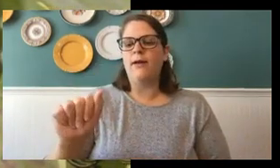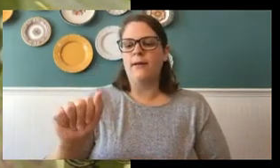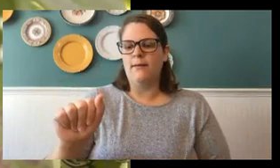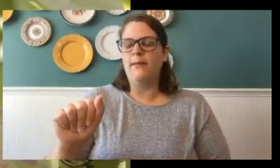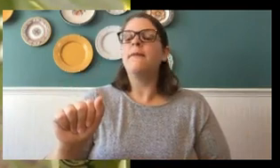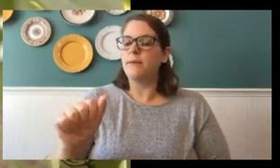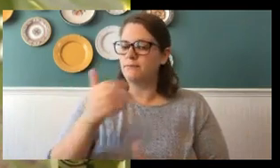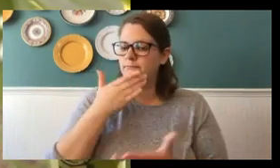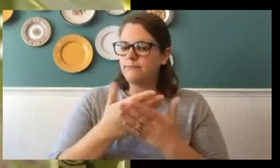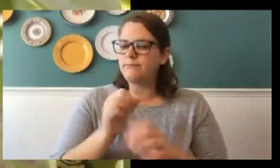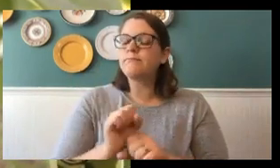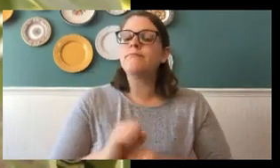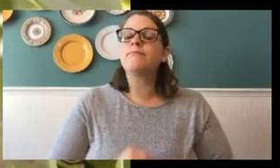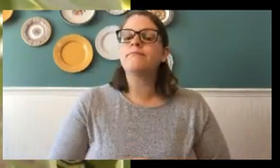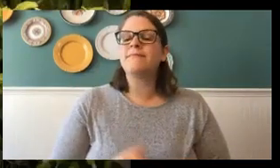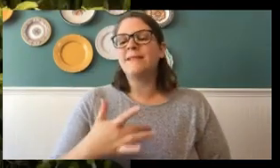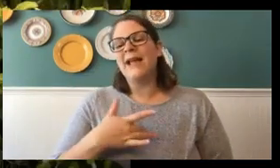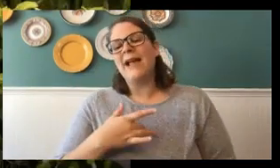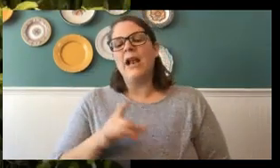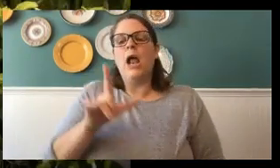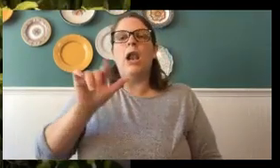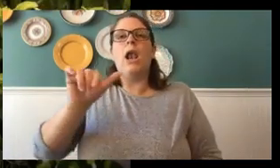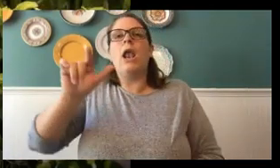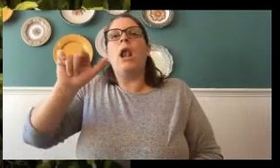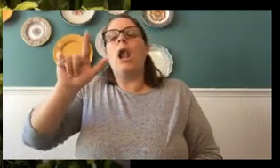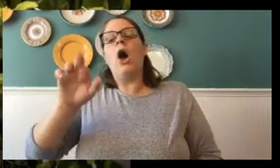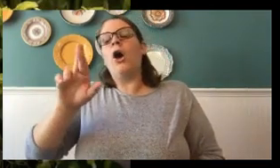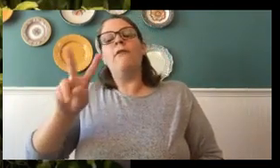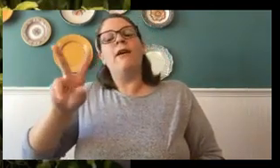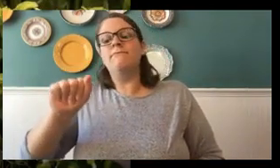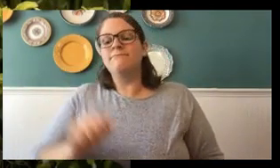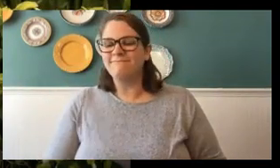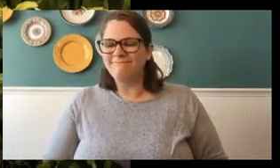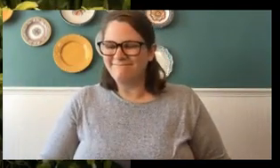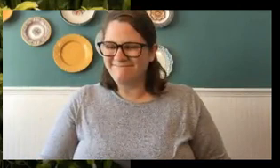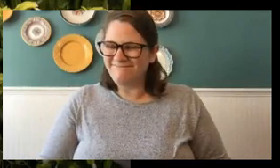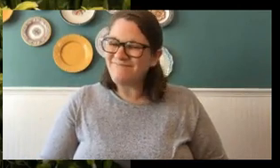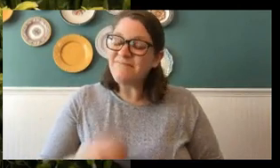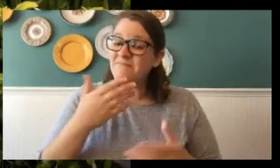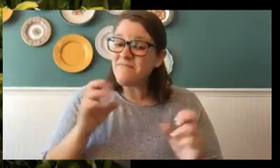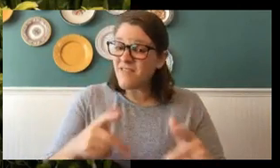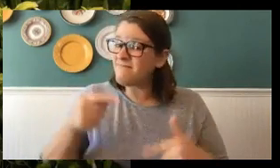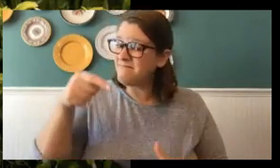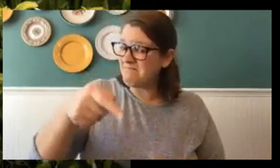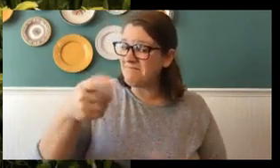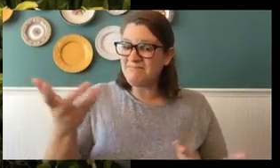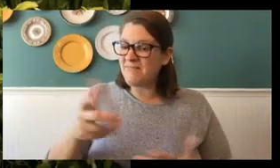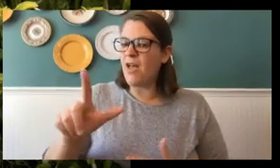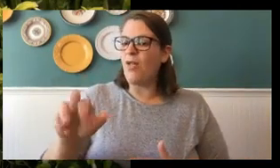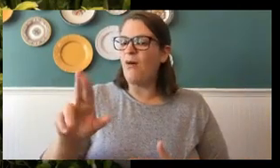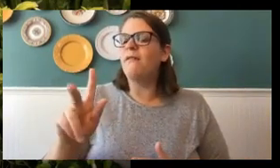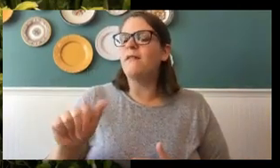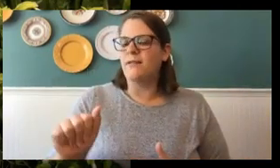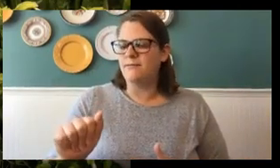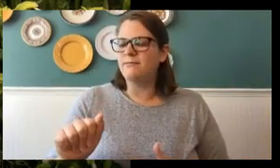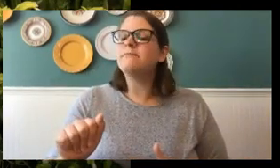Larva. Good job. I like to call it a la-la-larva. Okay, so this is a larva. Now, as